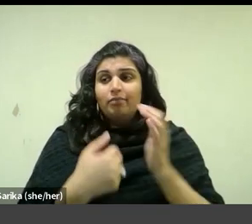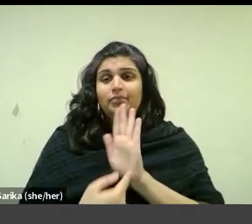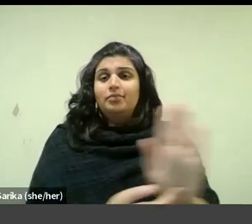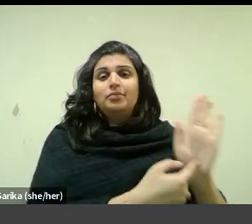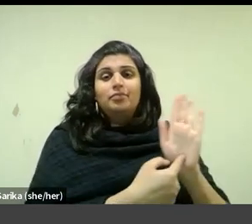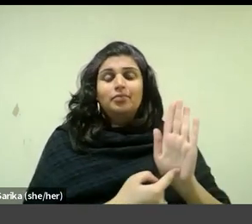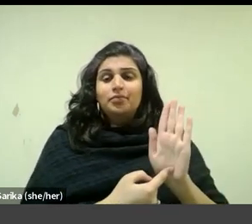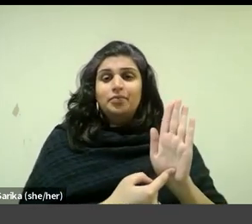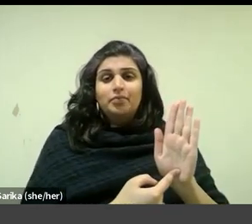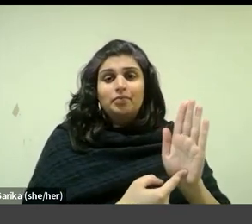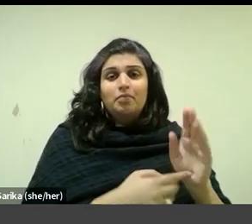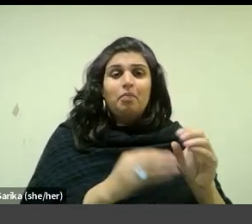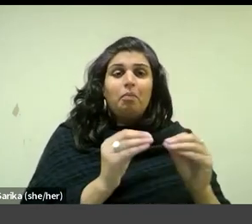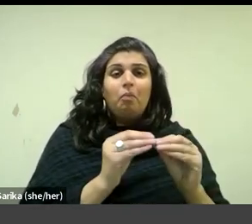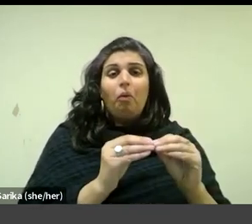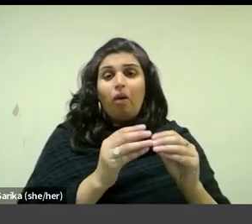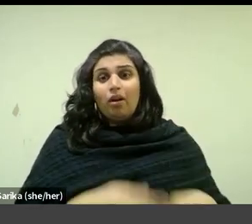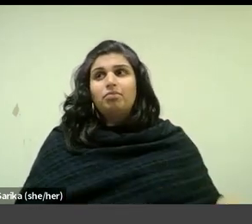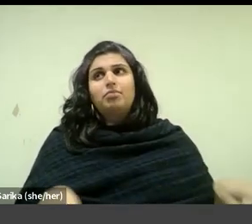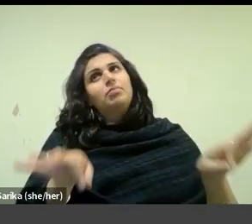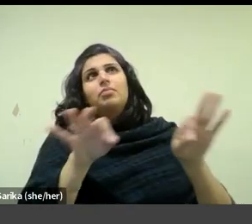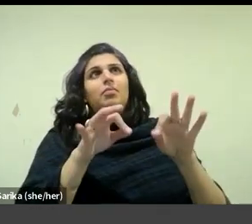considered more remarkable than they usually are.